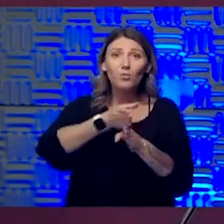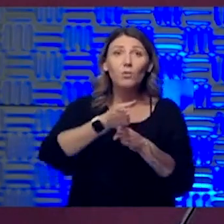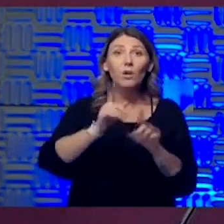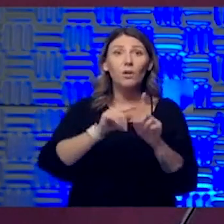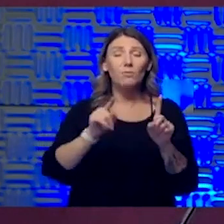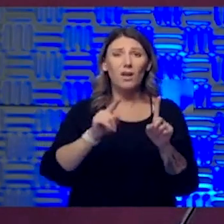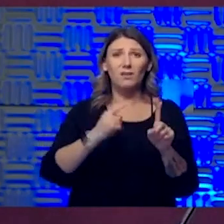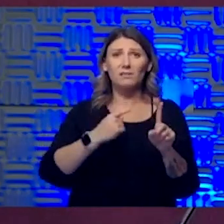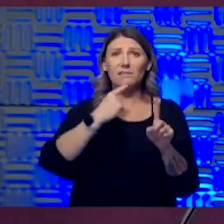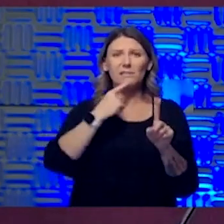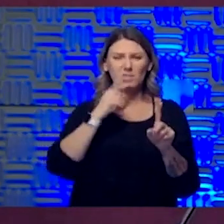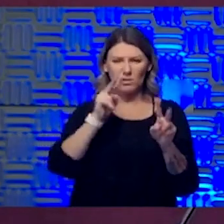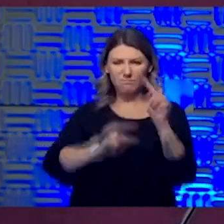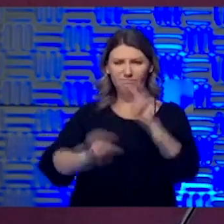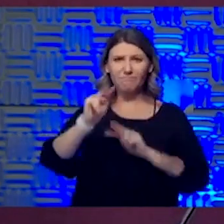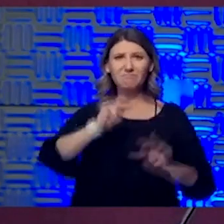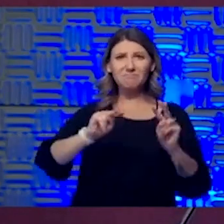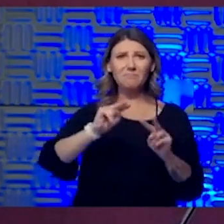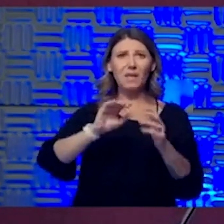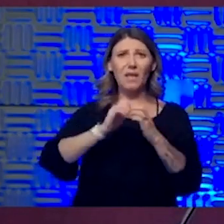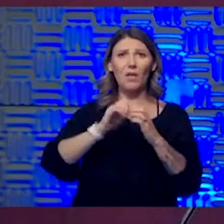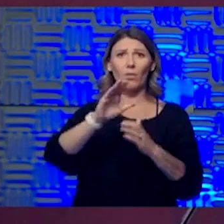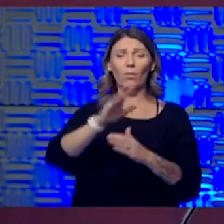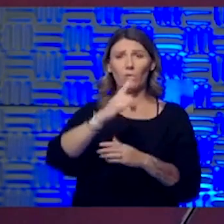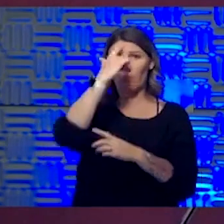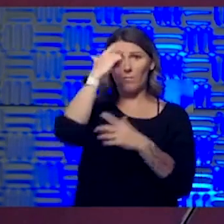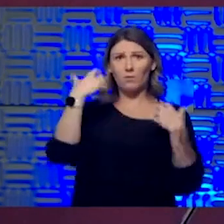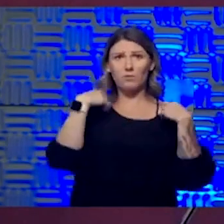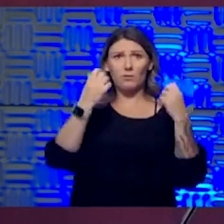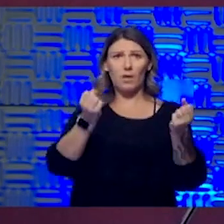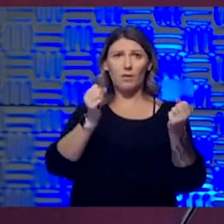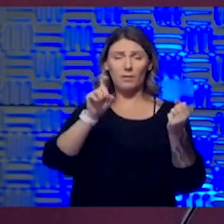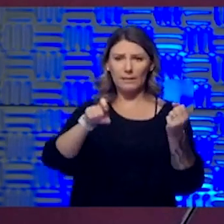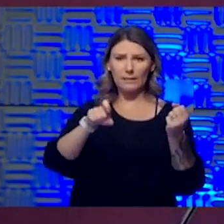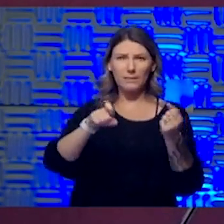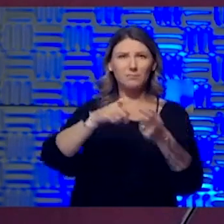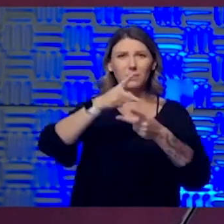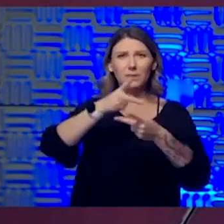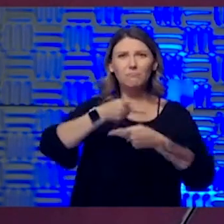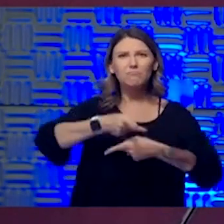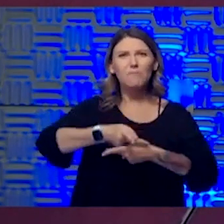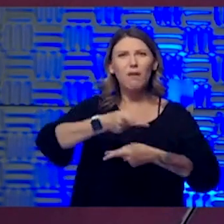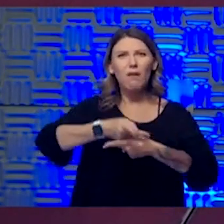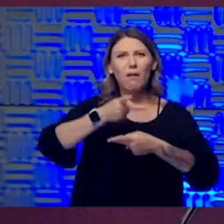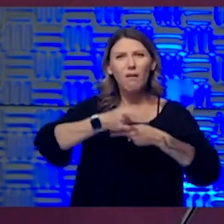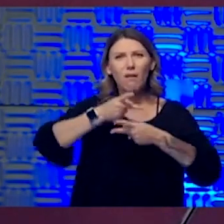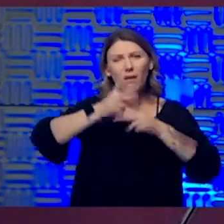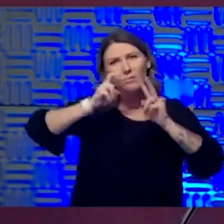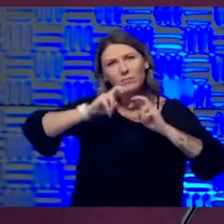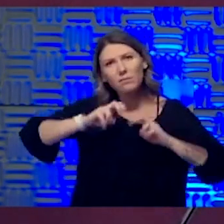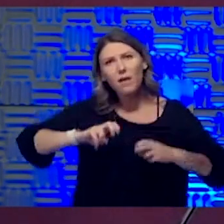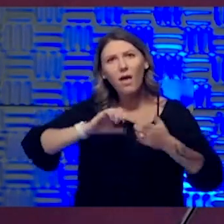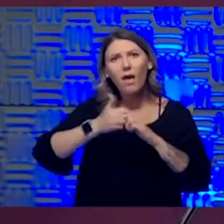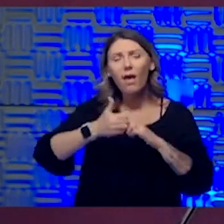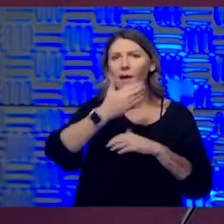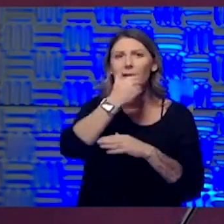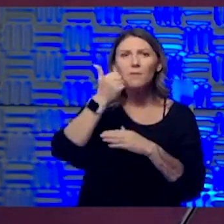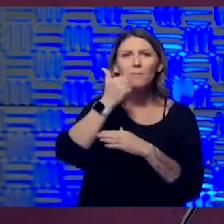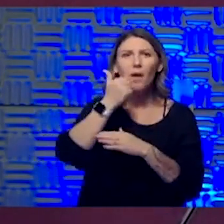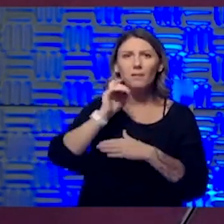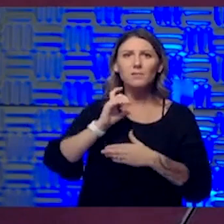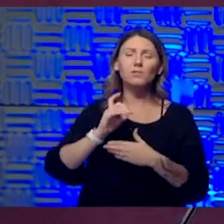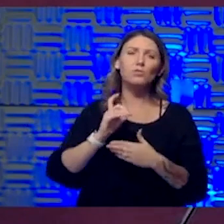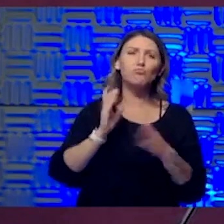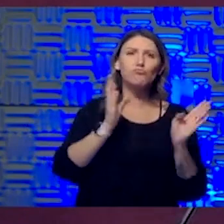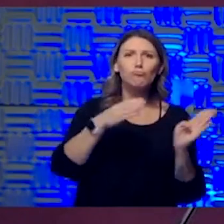serious look at how their mental health needed to be addressed and guarded and, and looking at how we can best train people, uh,